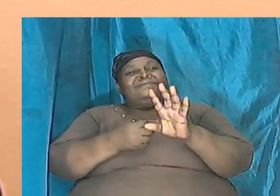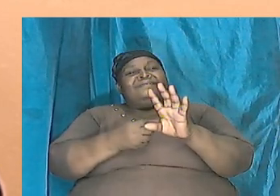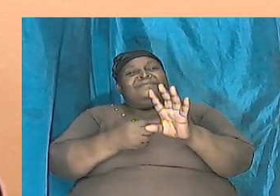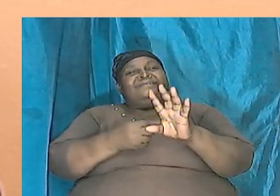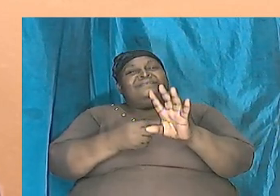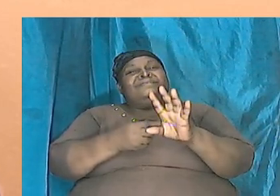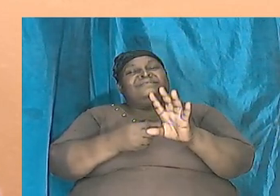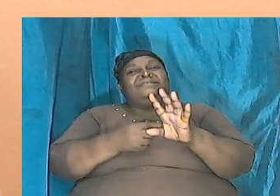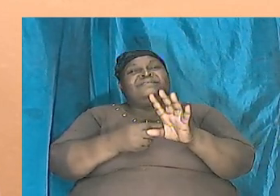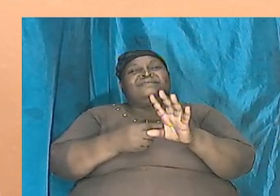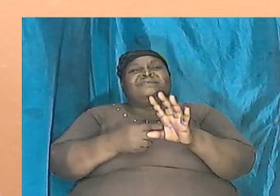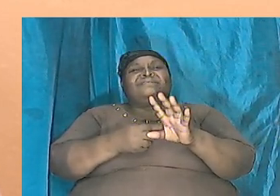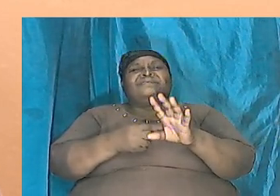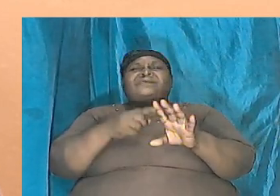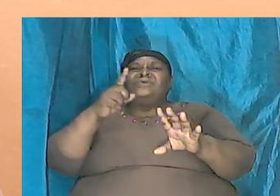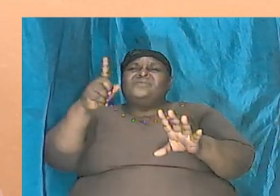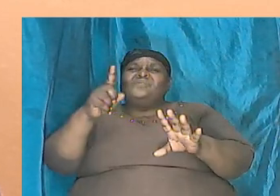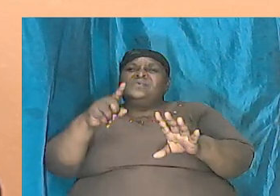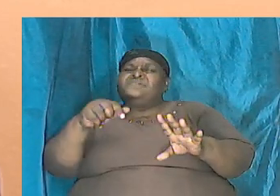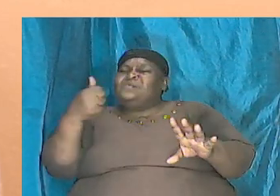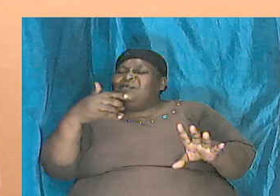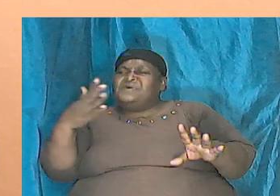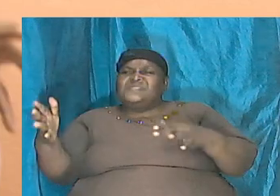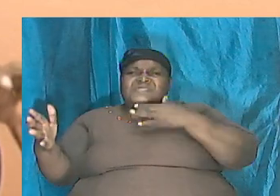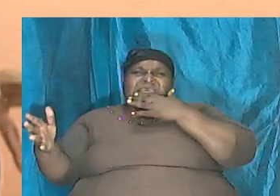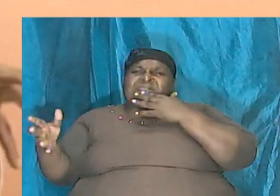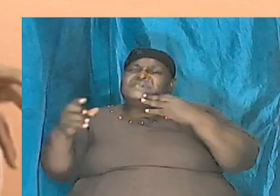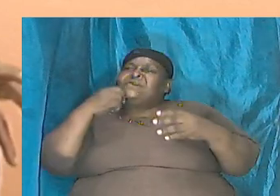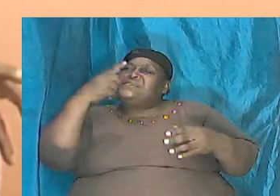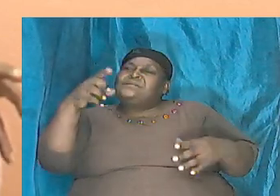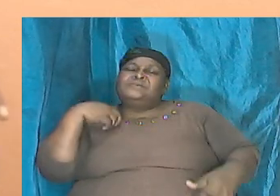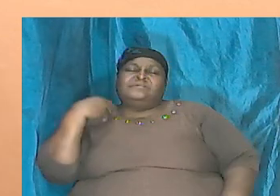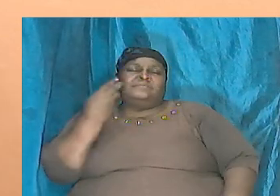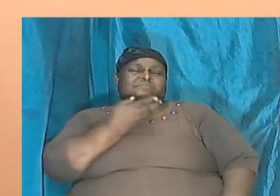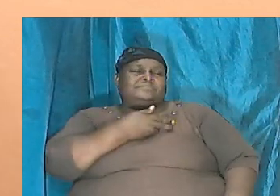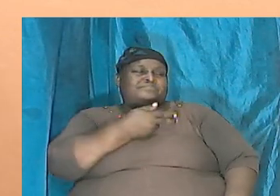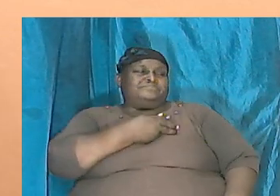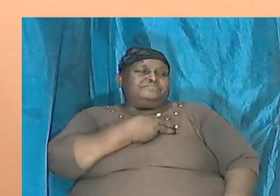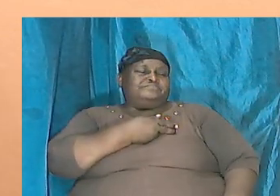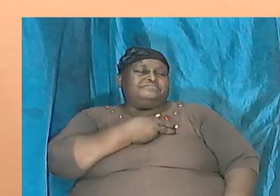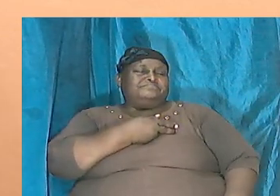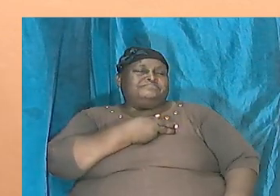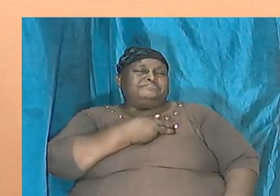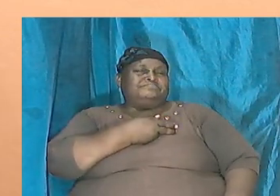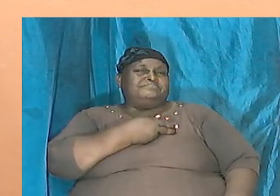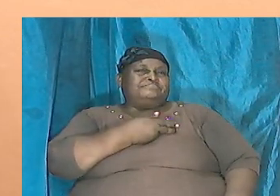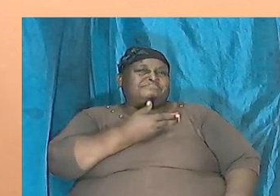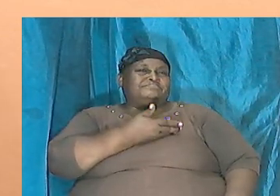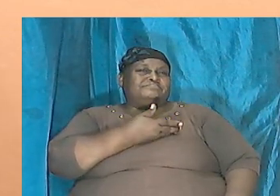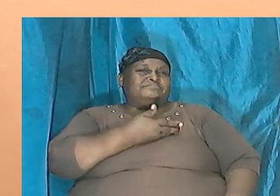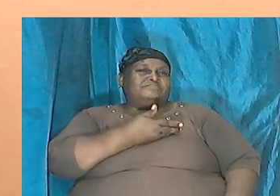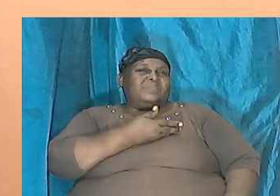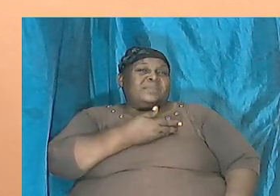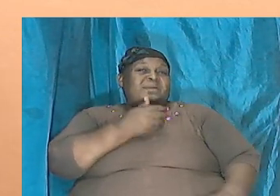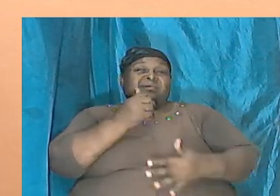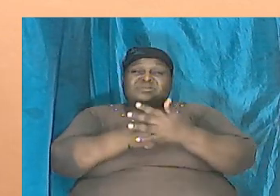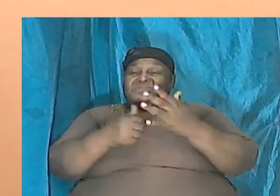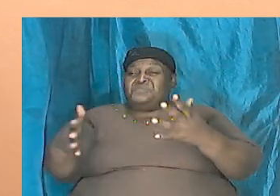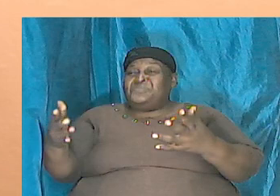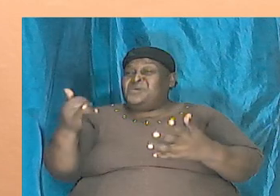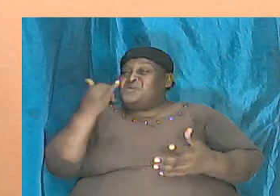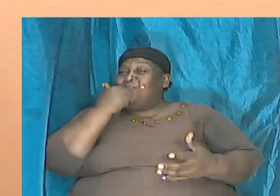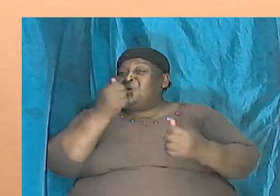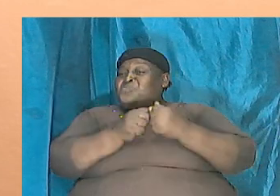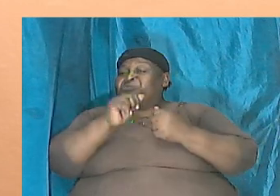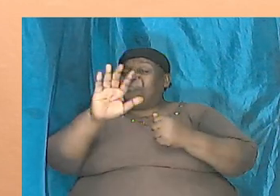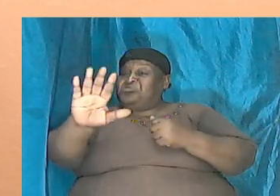one of the other things that they use brothers and sisters to tell us that you know something is wrong with your